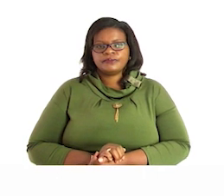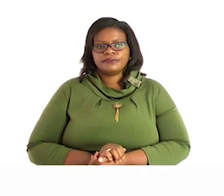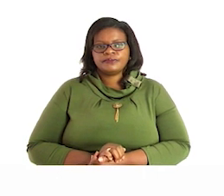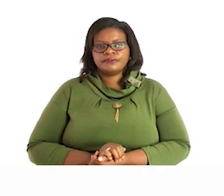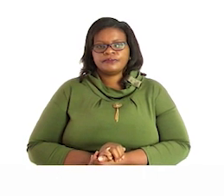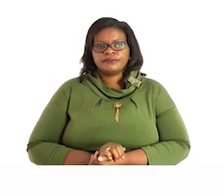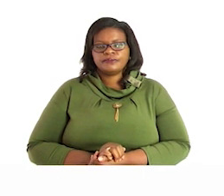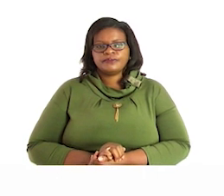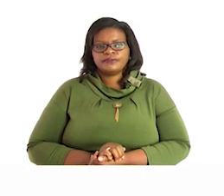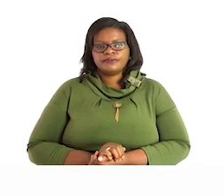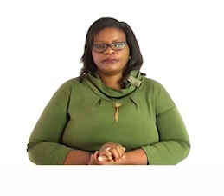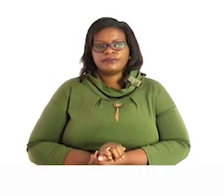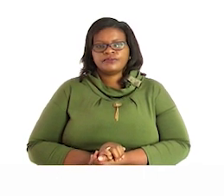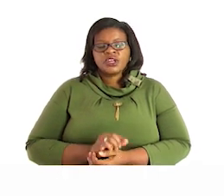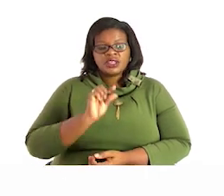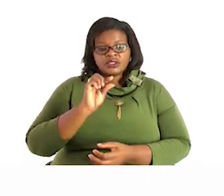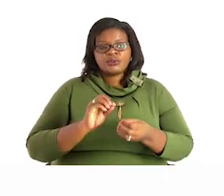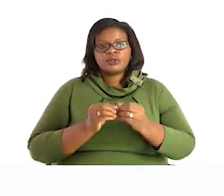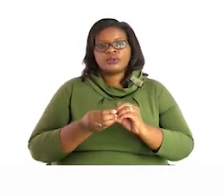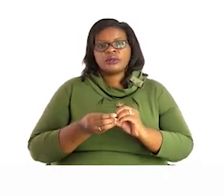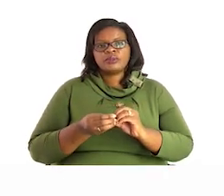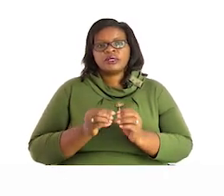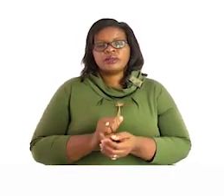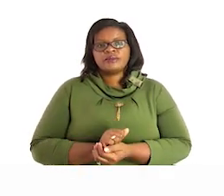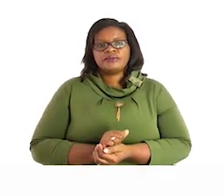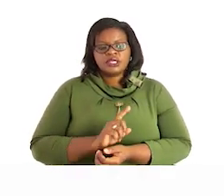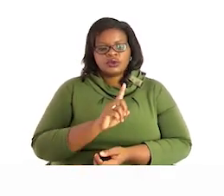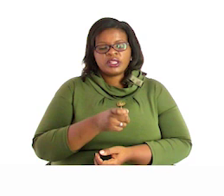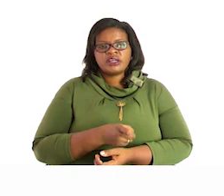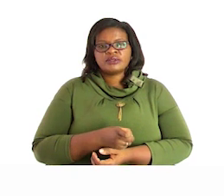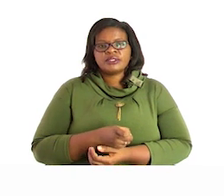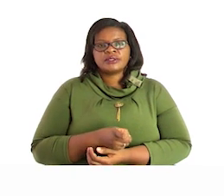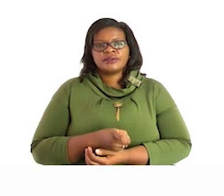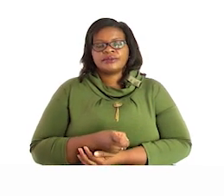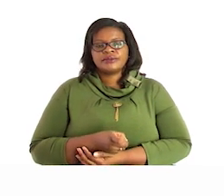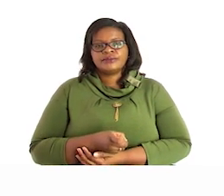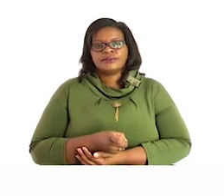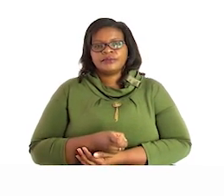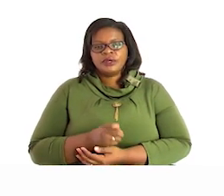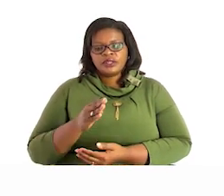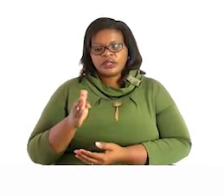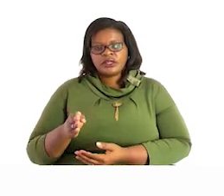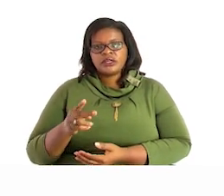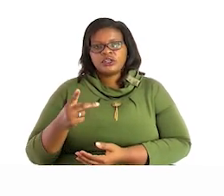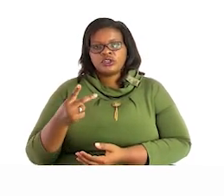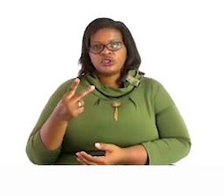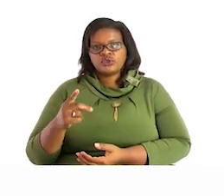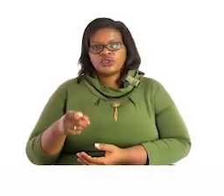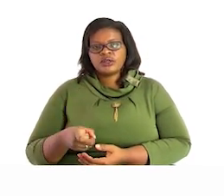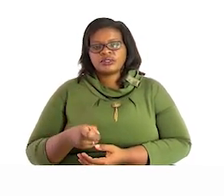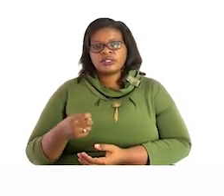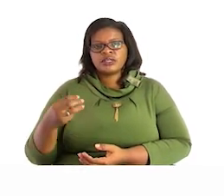then the smallest number there is 1000 followed by 2000 3000